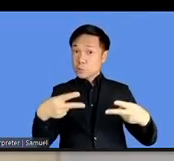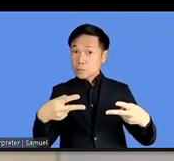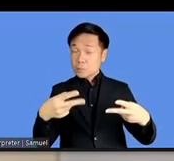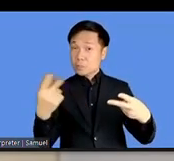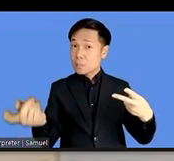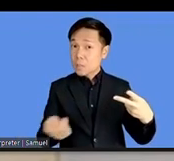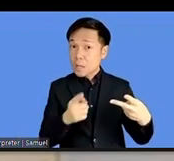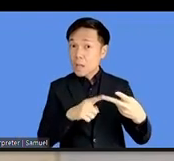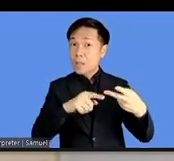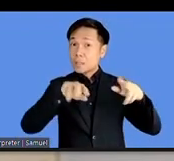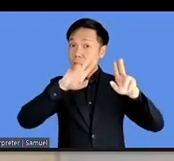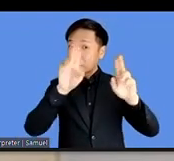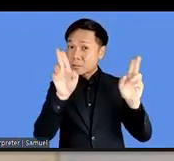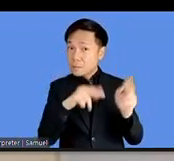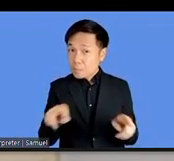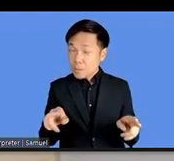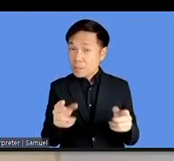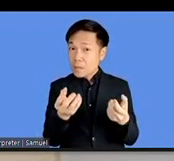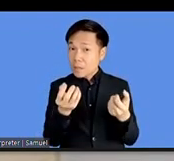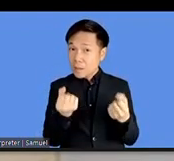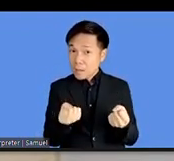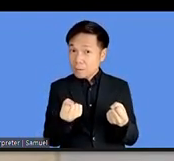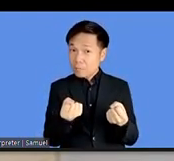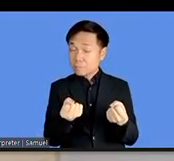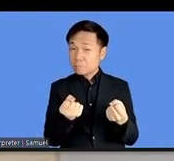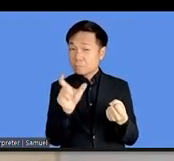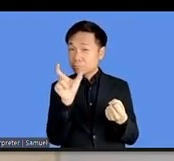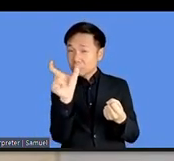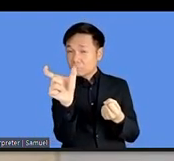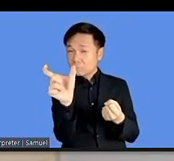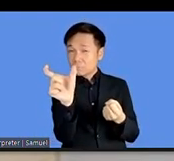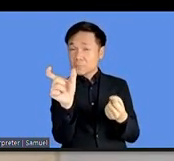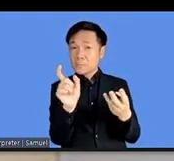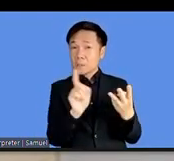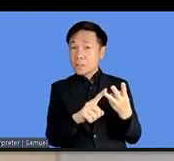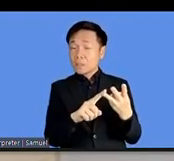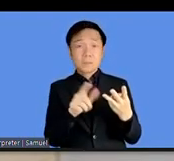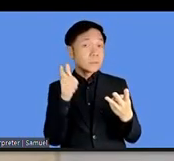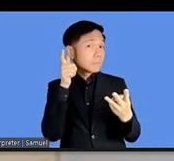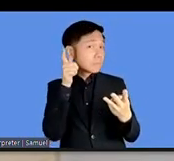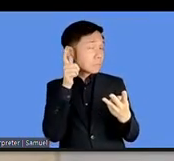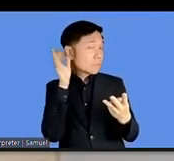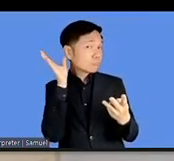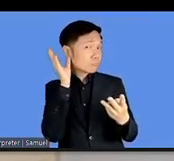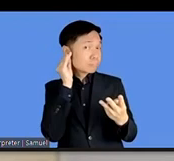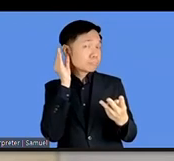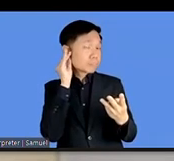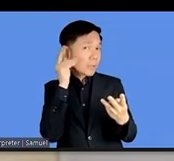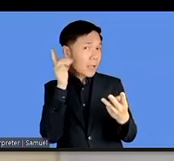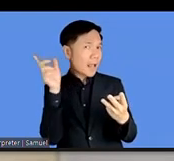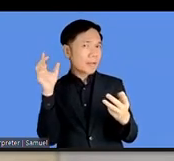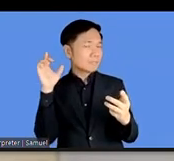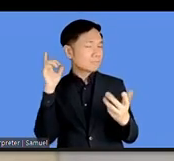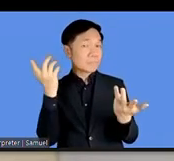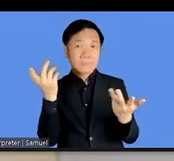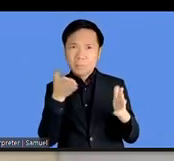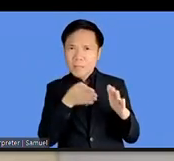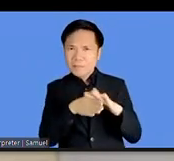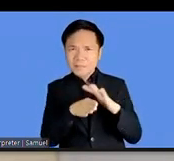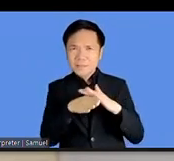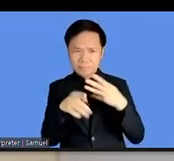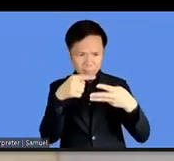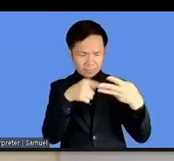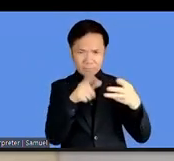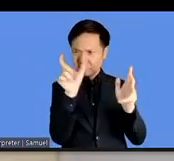a sign language interpretation and what about the audio access to us who need it as well so that kind of information is vital for